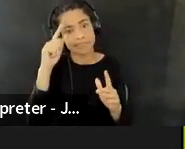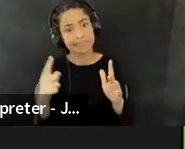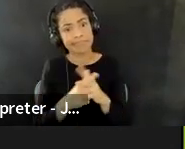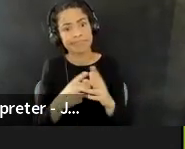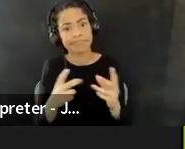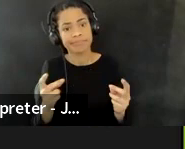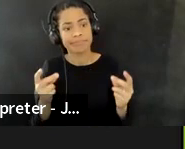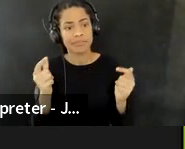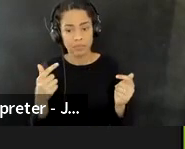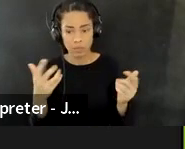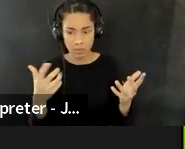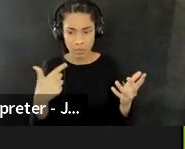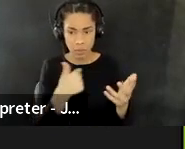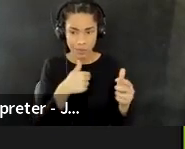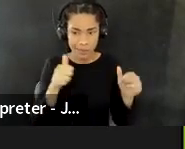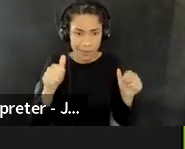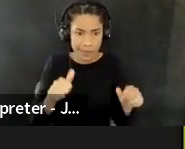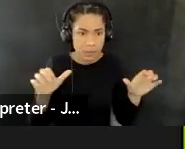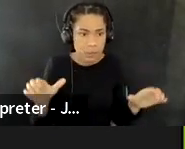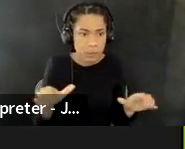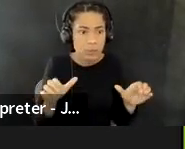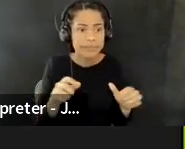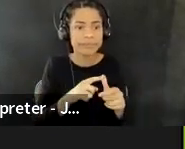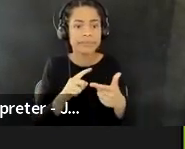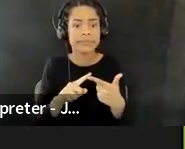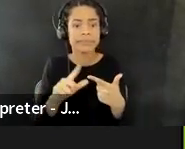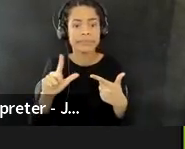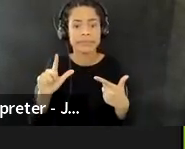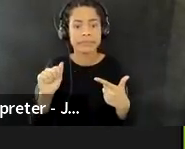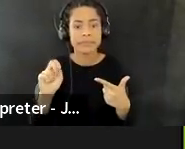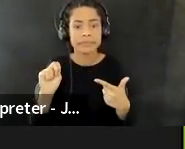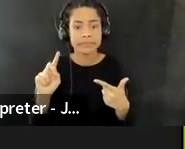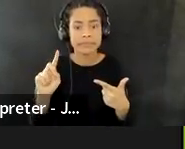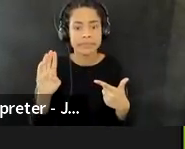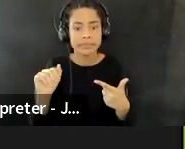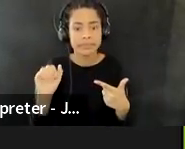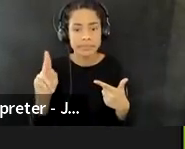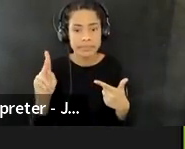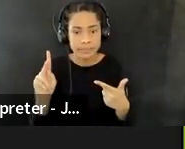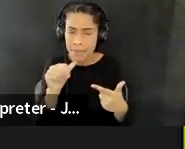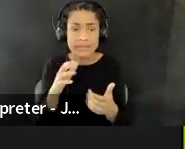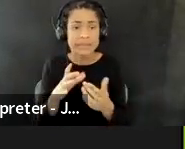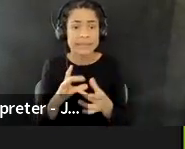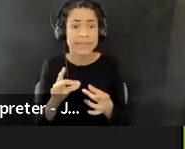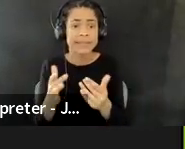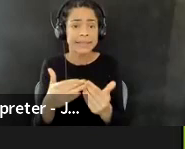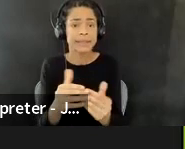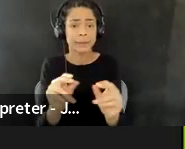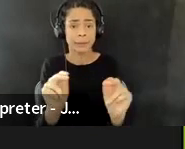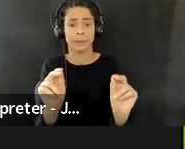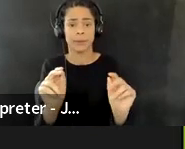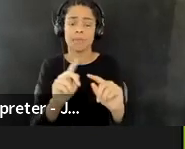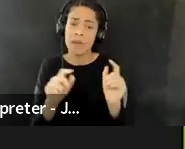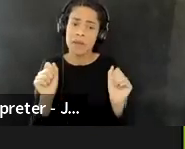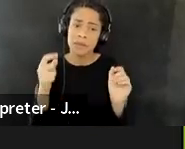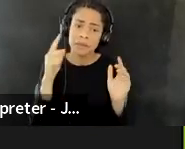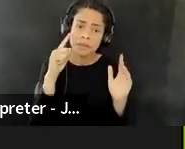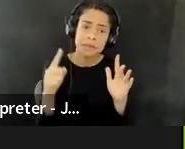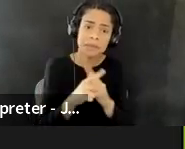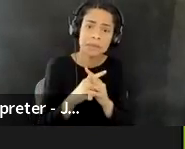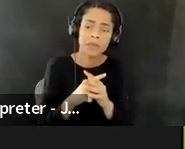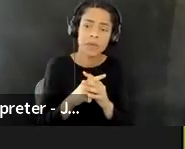can be done, a representation, land back, I'm not saying they're easy, but they can come to mind. Um, we're also thinking about an entire